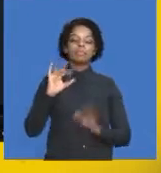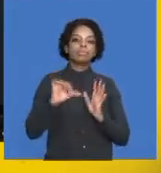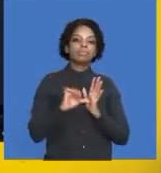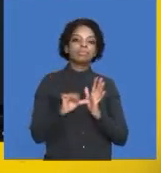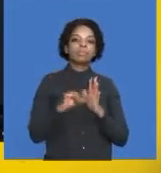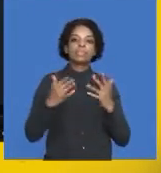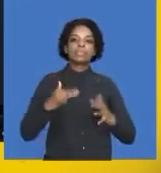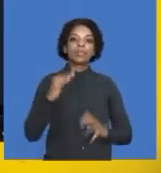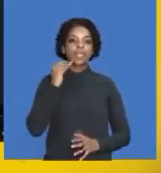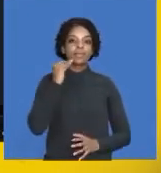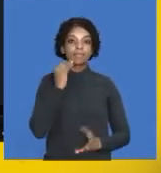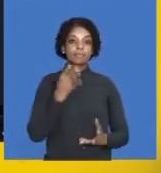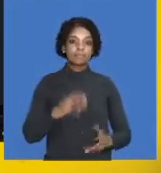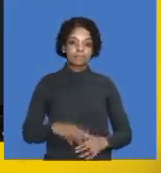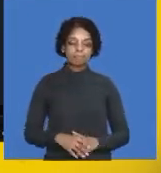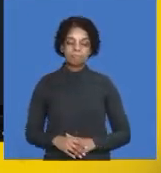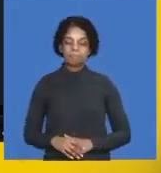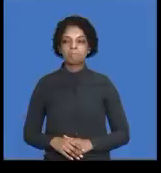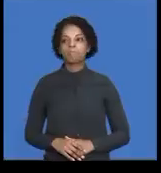Okay, let's move on.